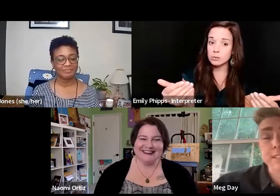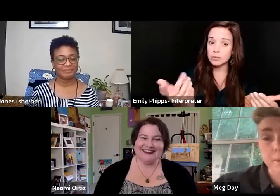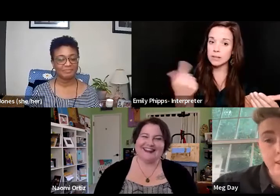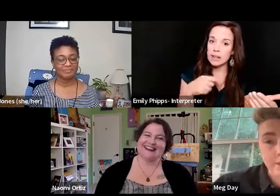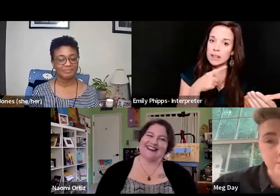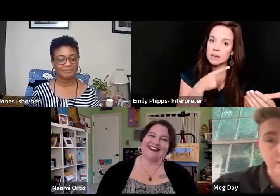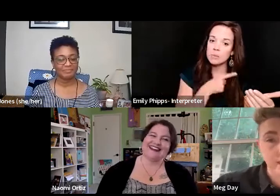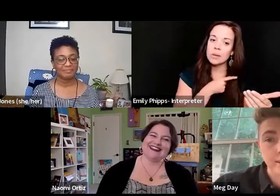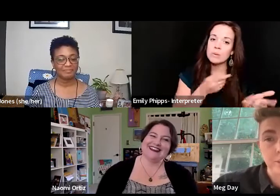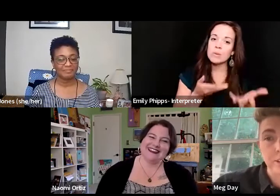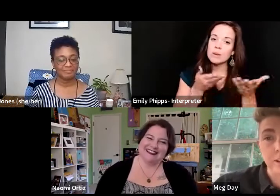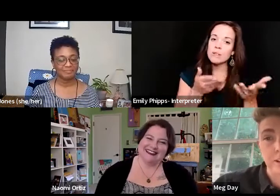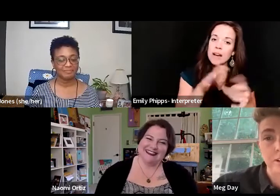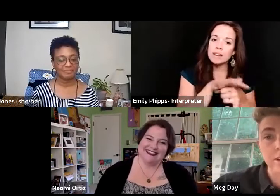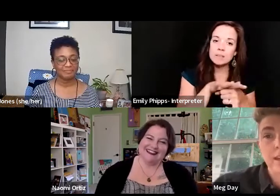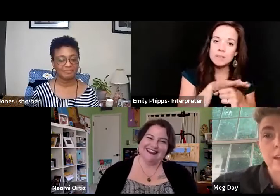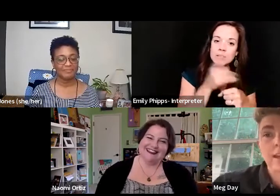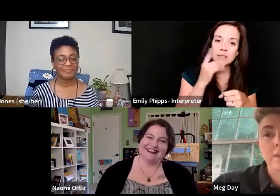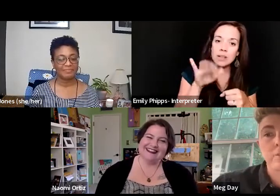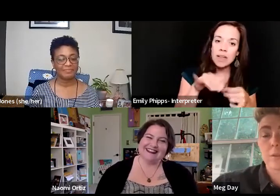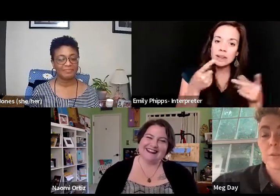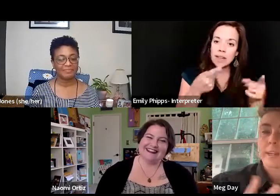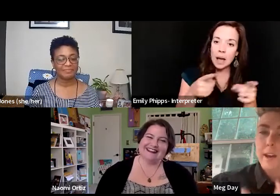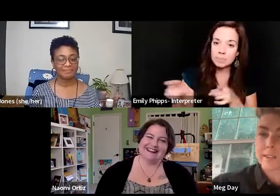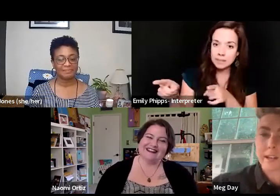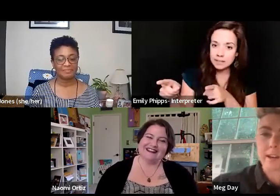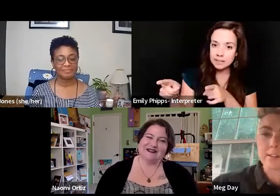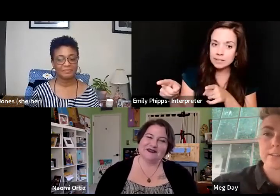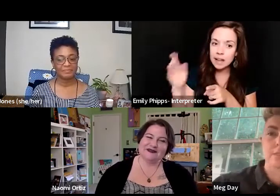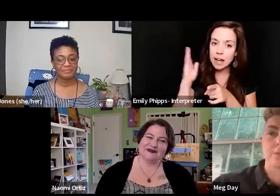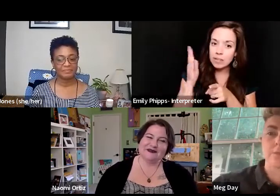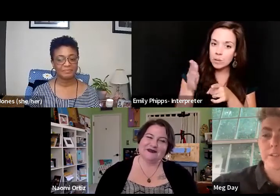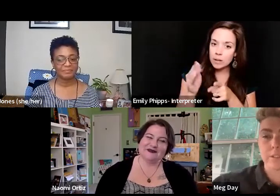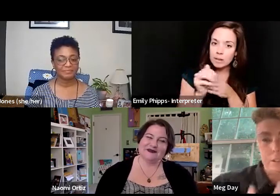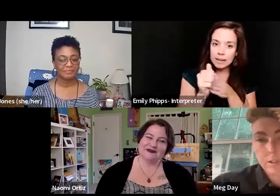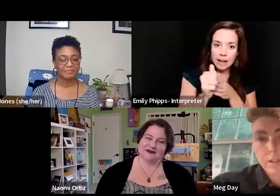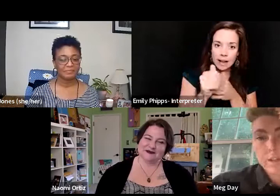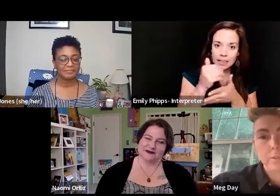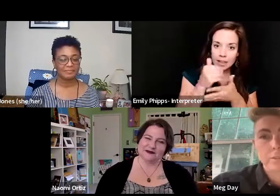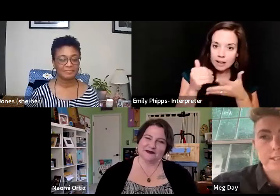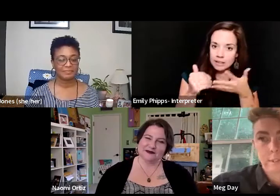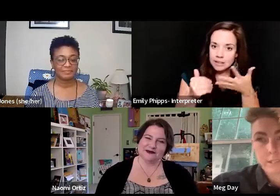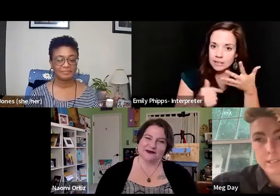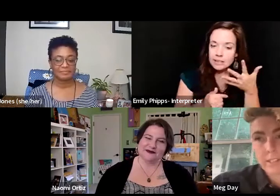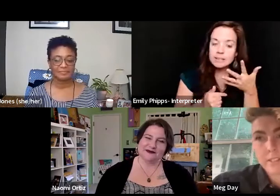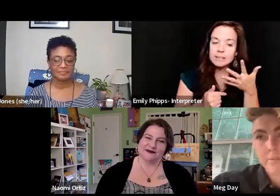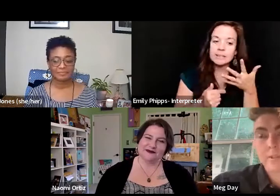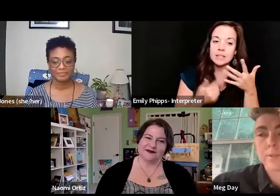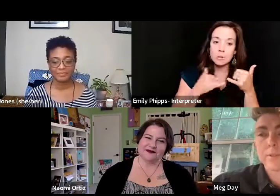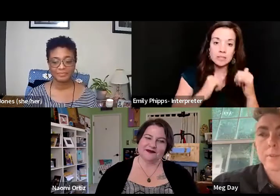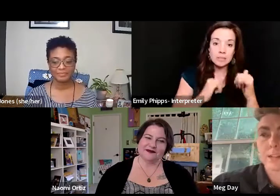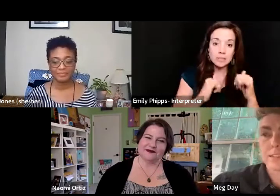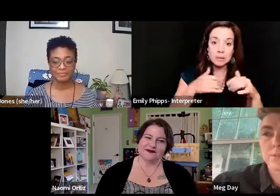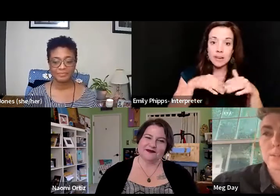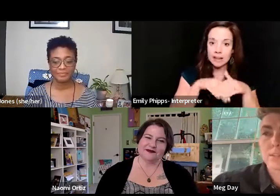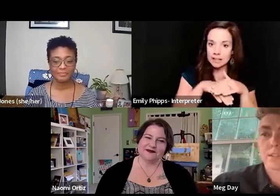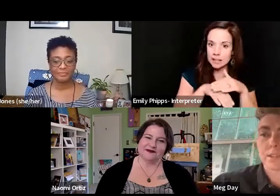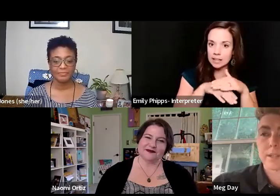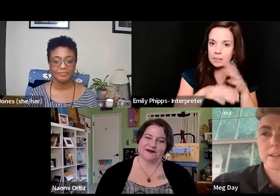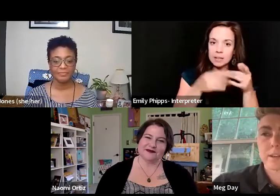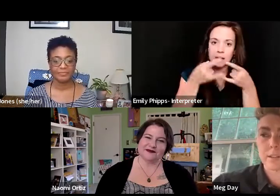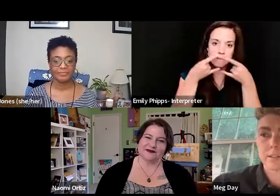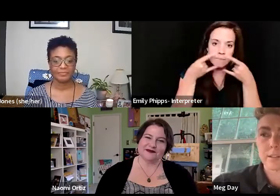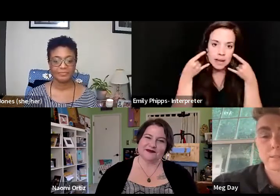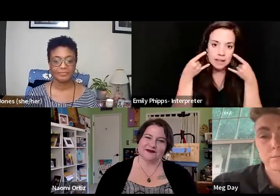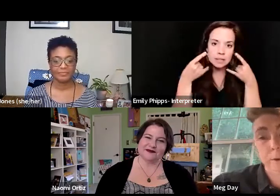provide spaces for that to occur. And there will be guidelines and there will, you know, it will still be accessible and masks will still